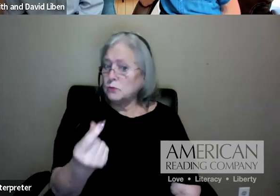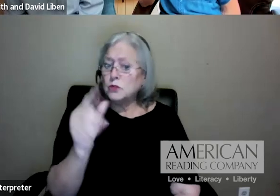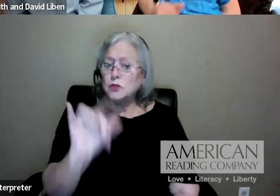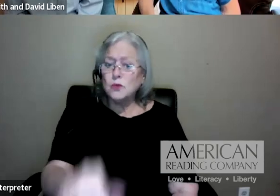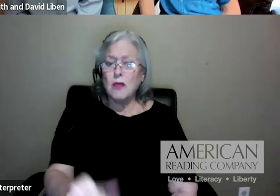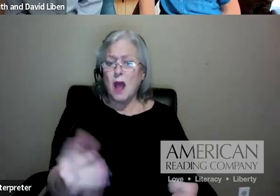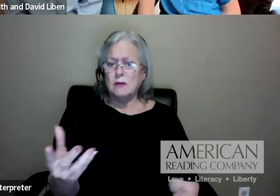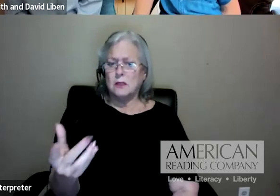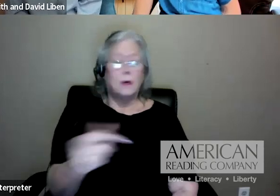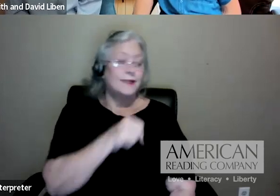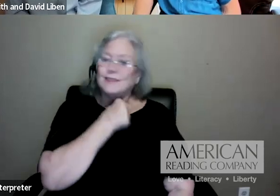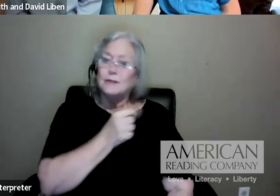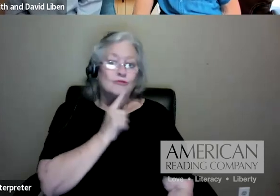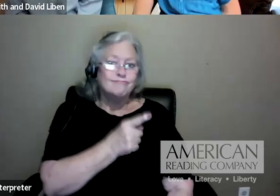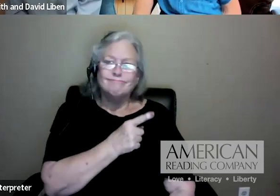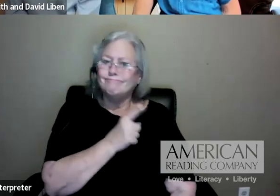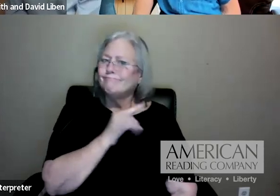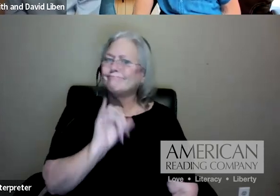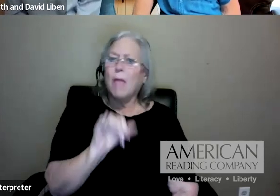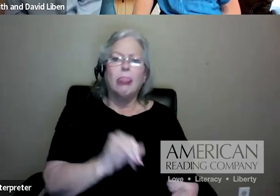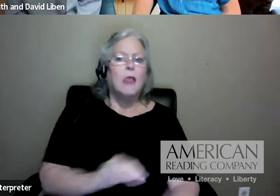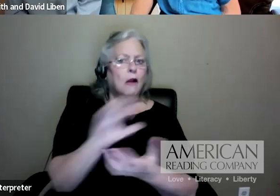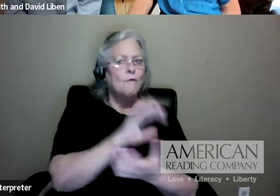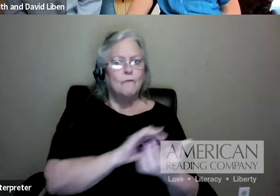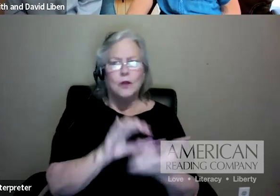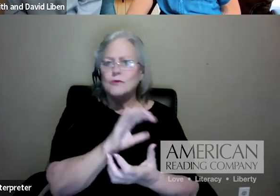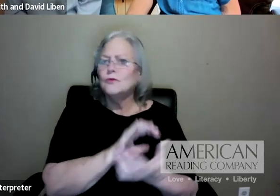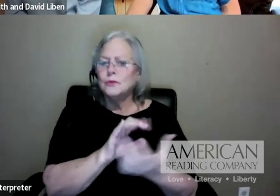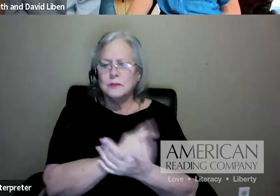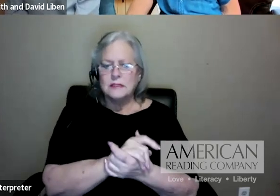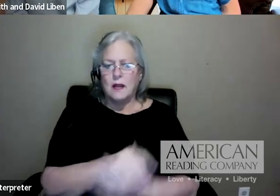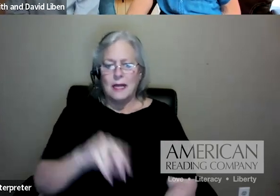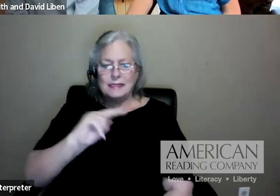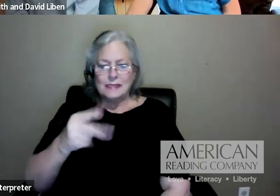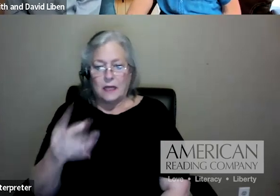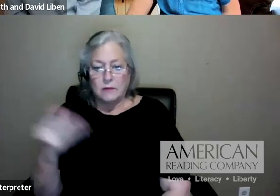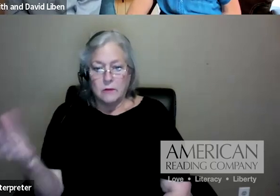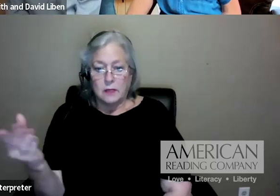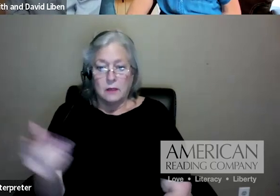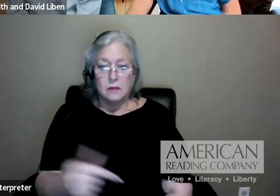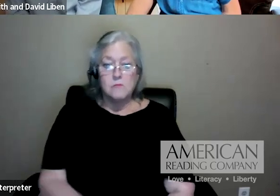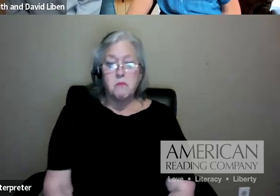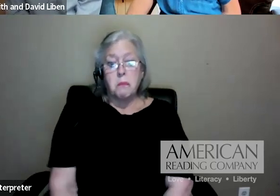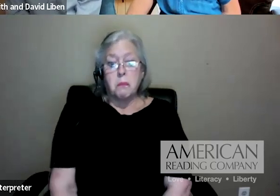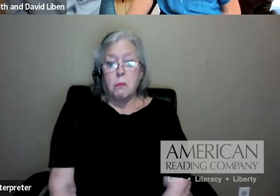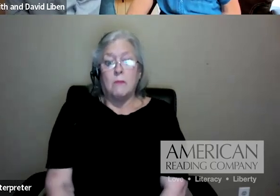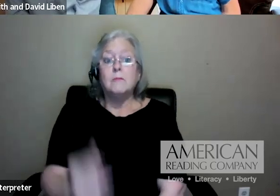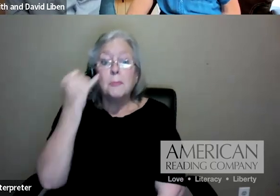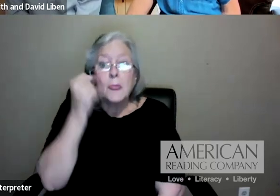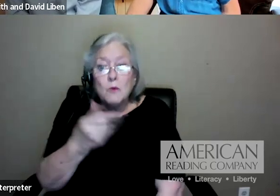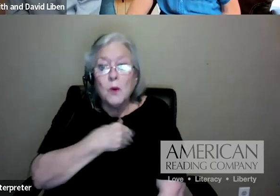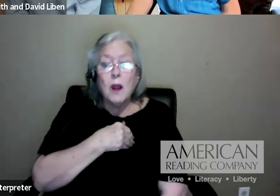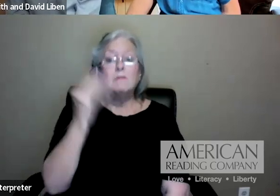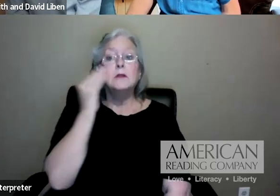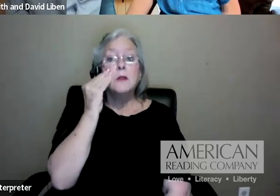confused. They get confused between a topic and a theme. Second thing, this should not be a shocker. But if you've got a knowledge-based curriculum